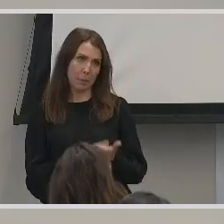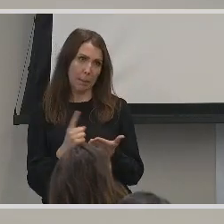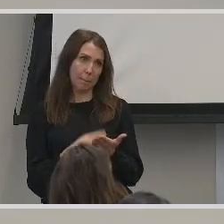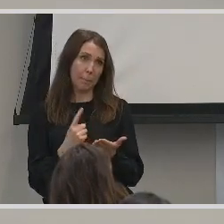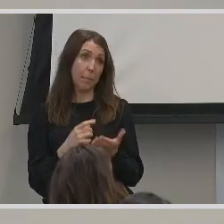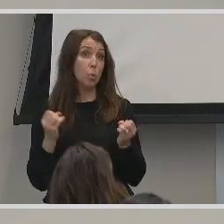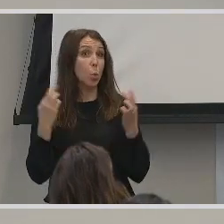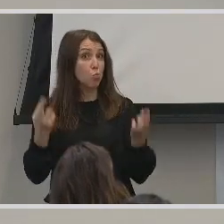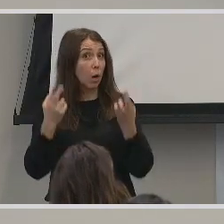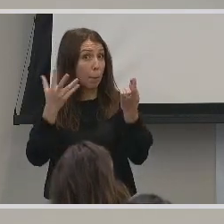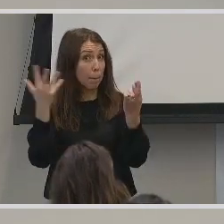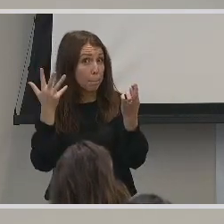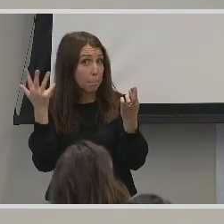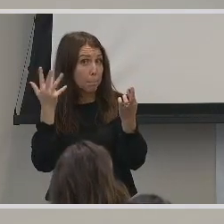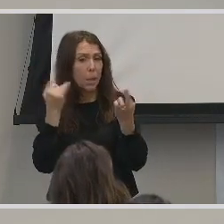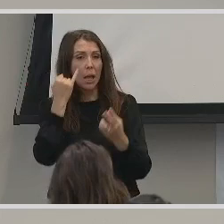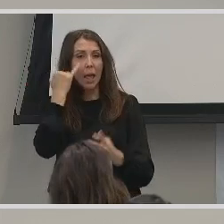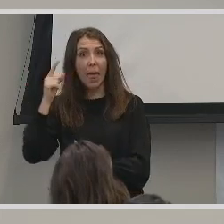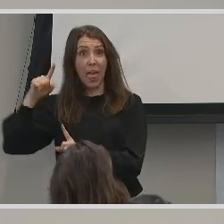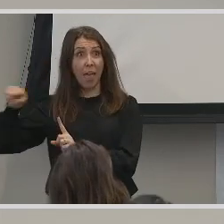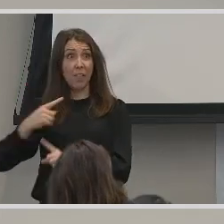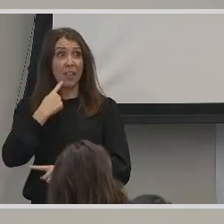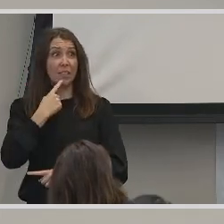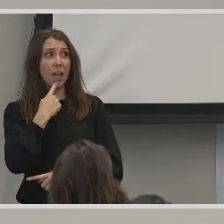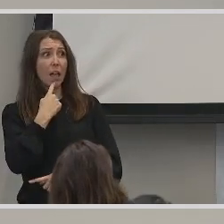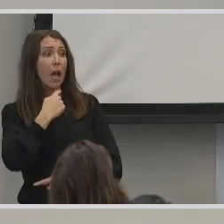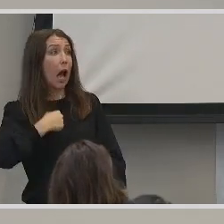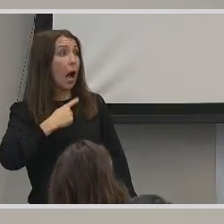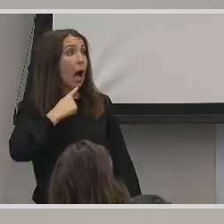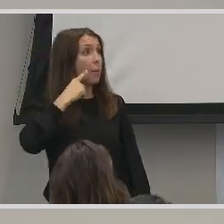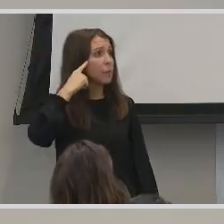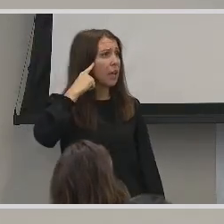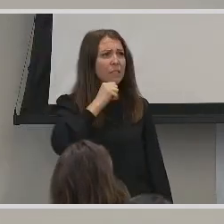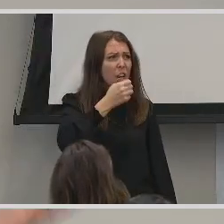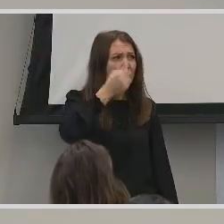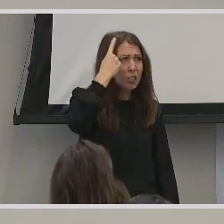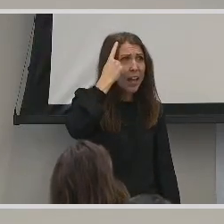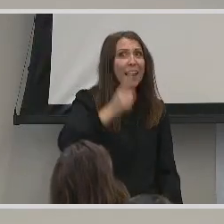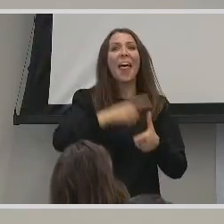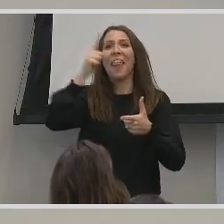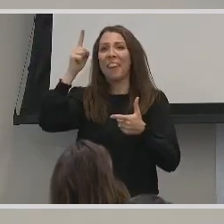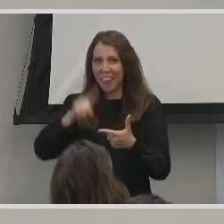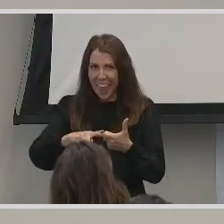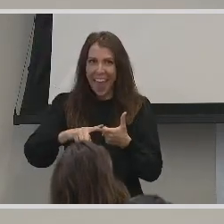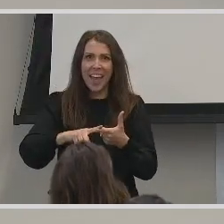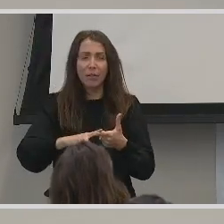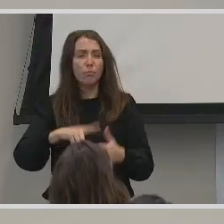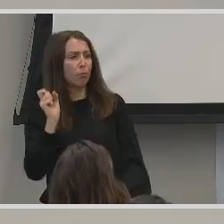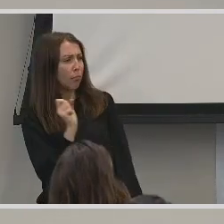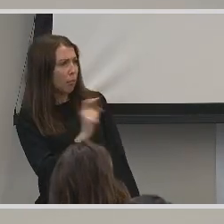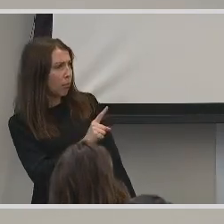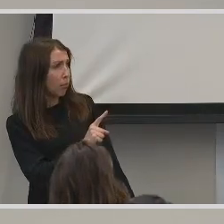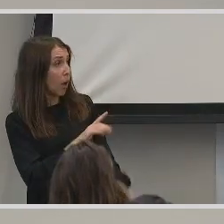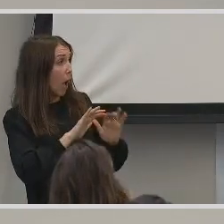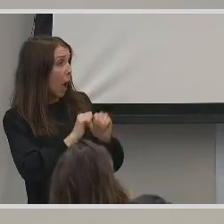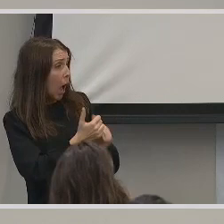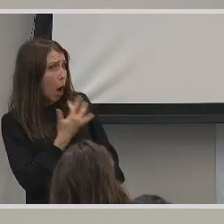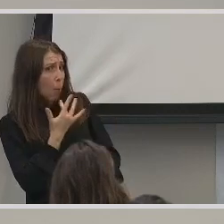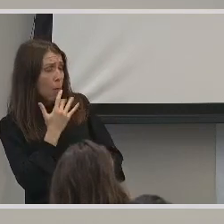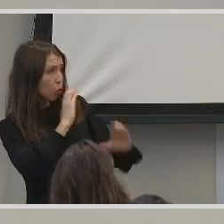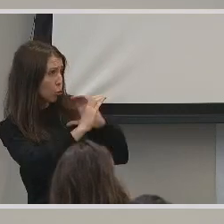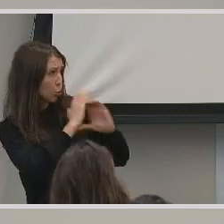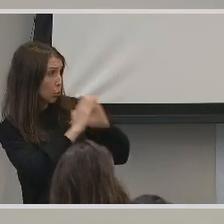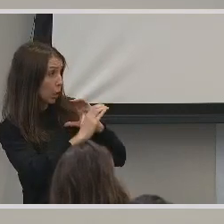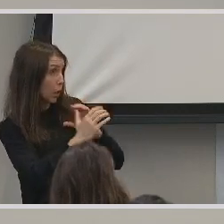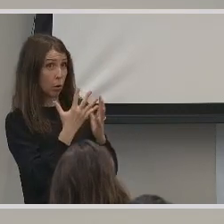I would say, if they say to you, I'm deaf, I didn't understand you. Then at that point, ask them, how would you like me to